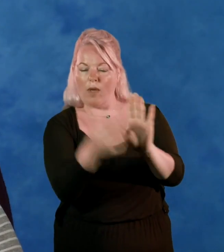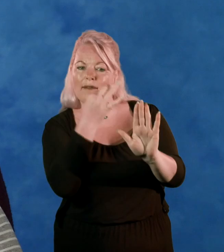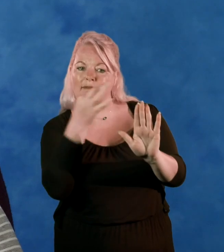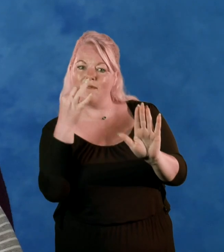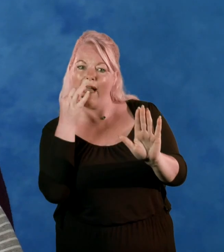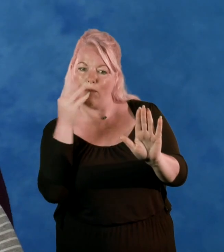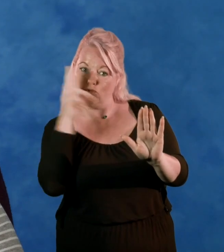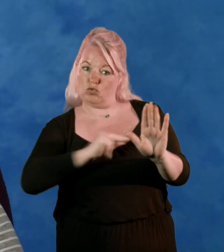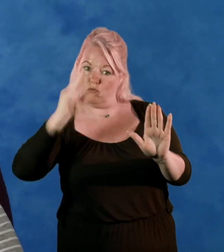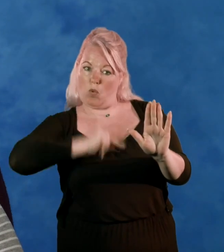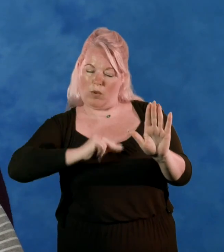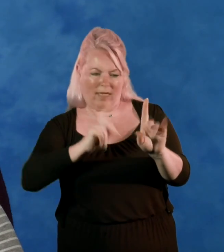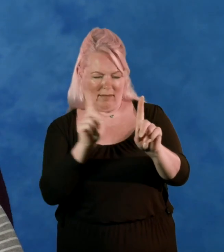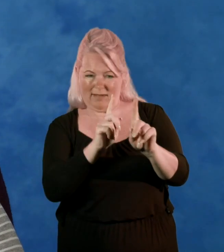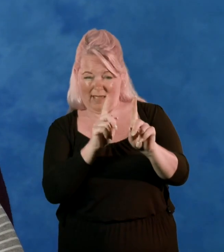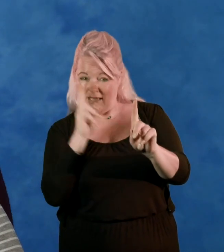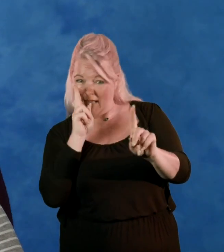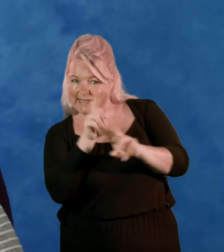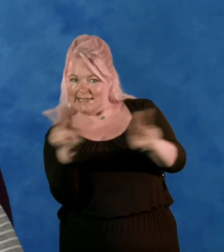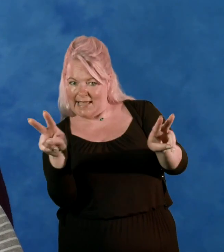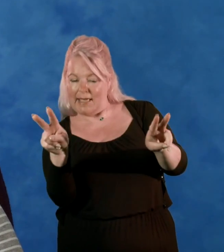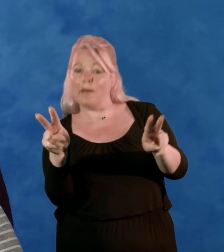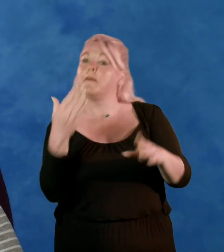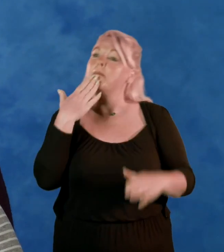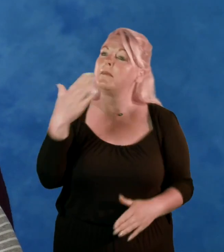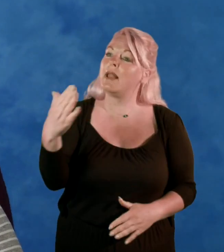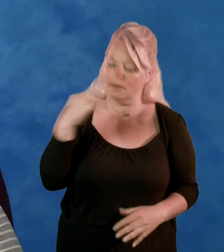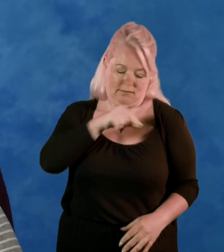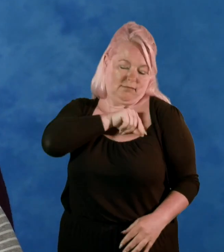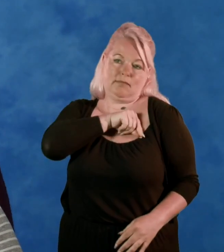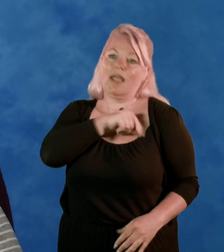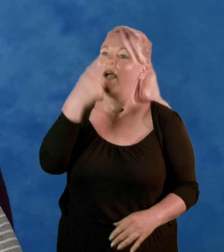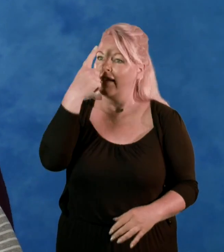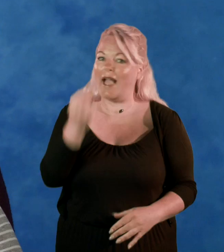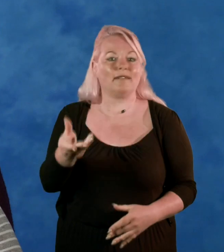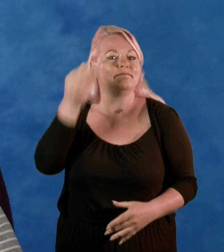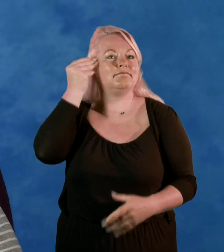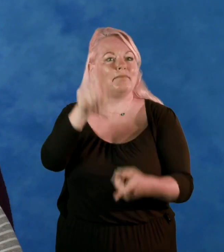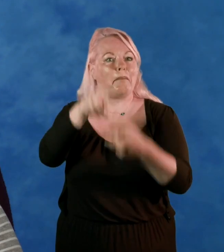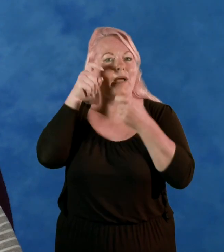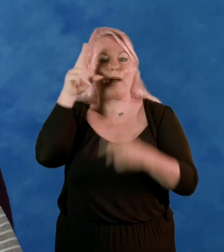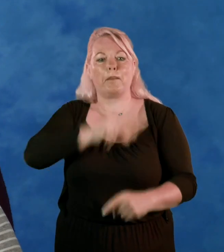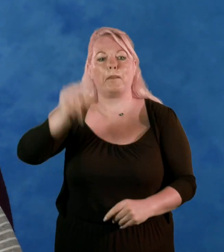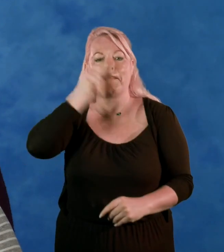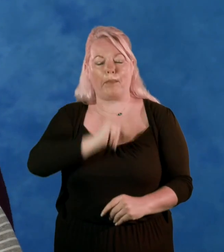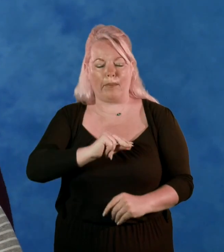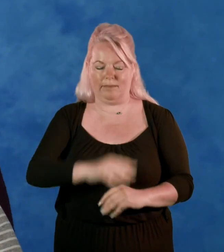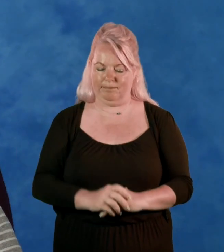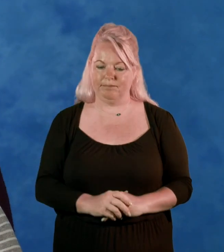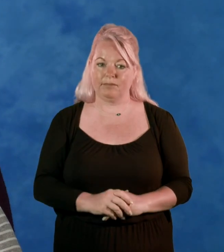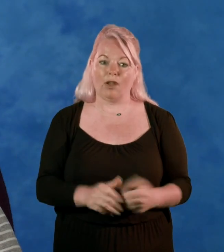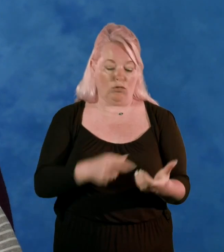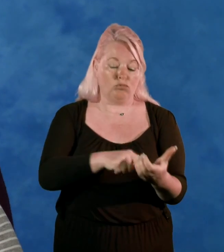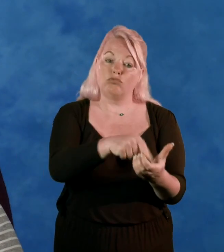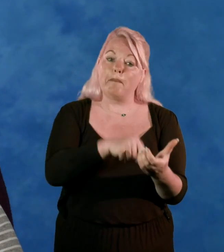when they're talking. So I ask them to put on the mini microphone and I'm able to hear what they're saying. I also have a remote